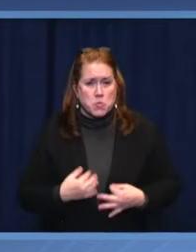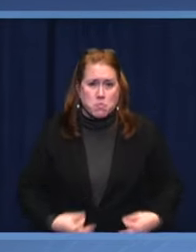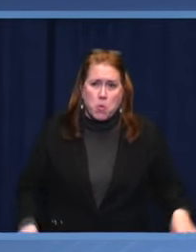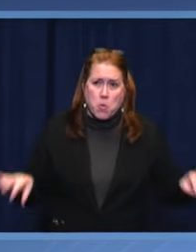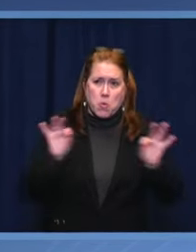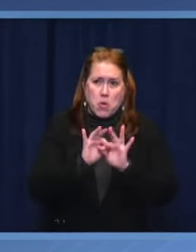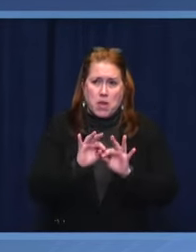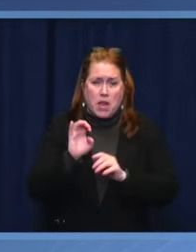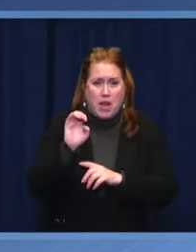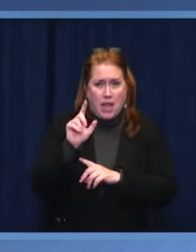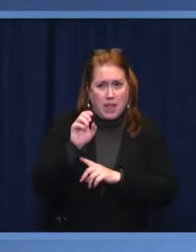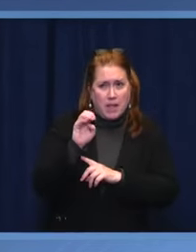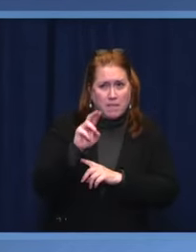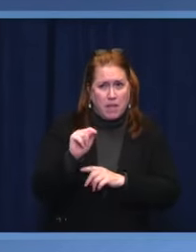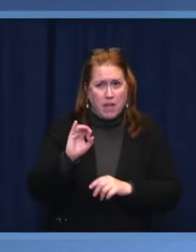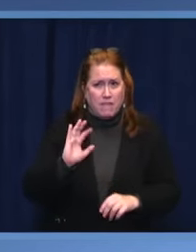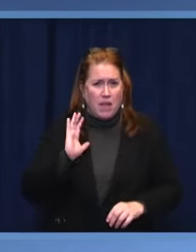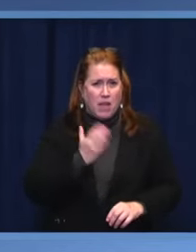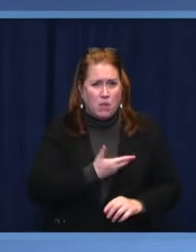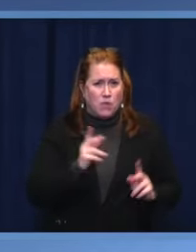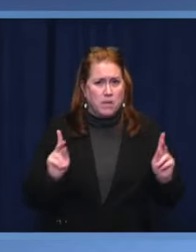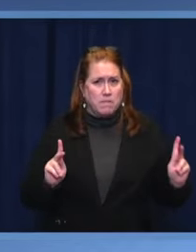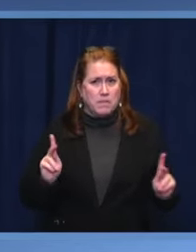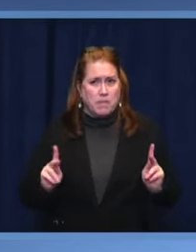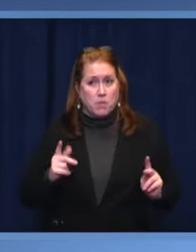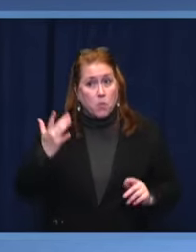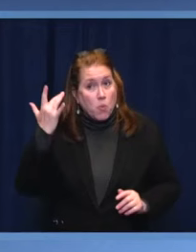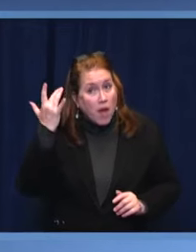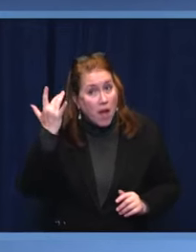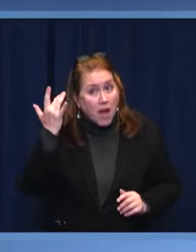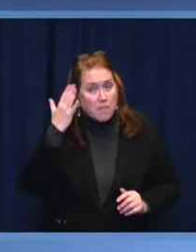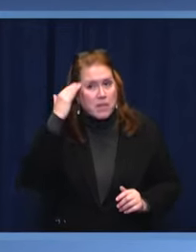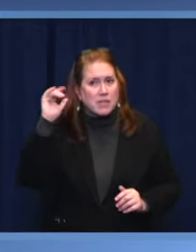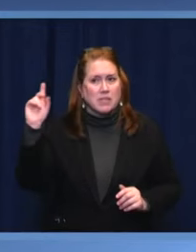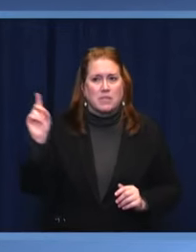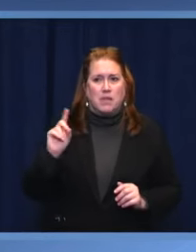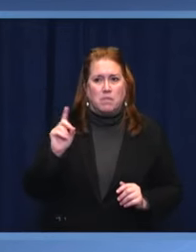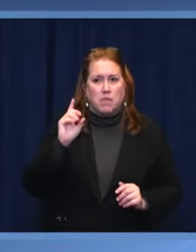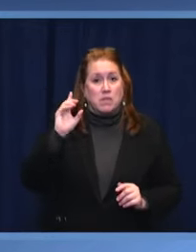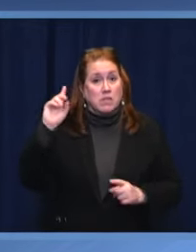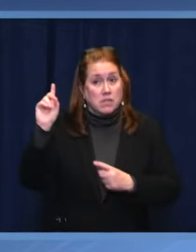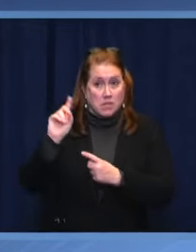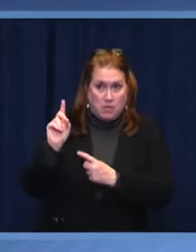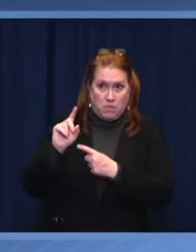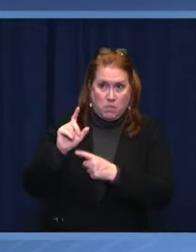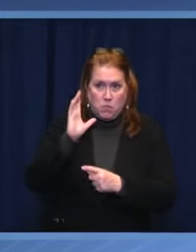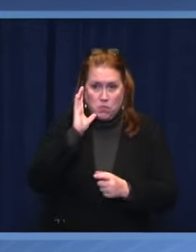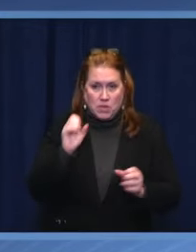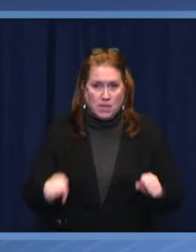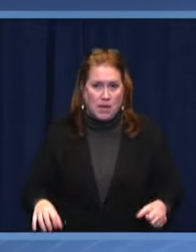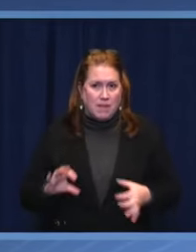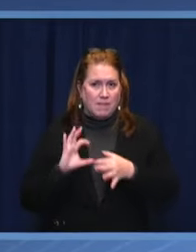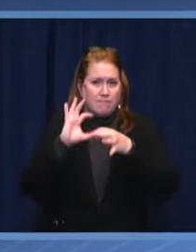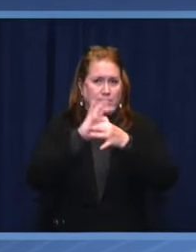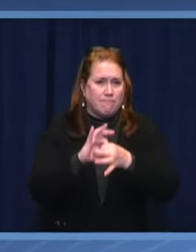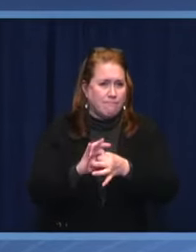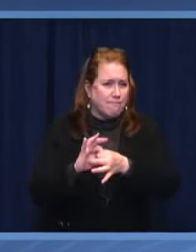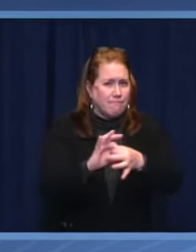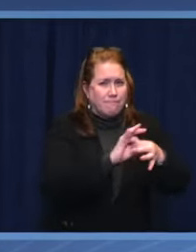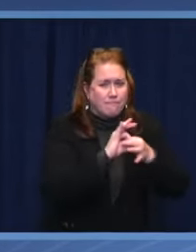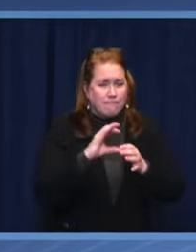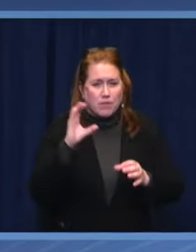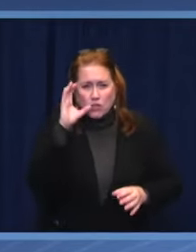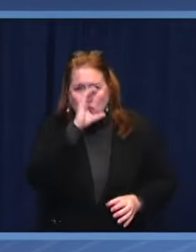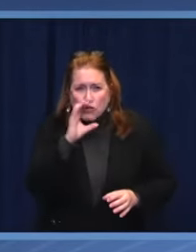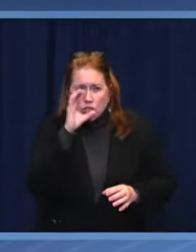development of our people. And because of it and for it, we associate and seek together to